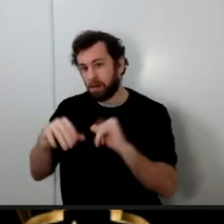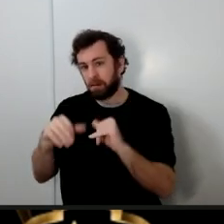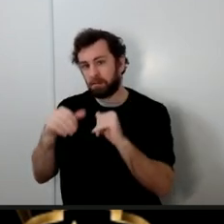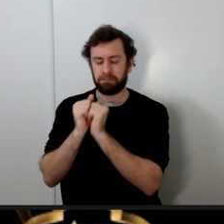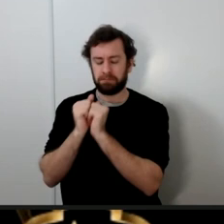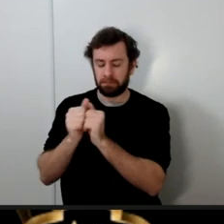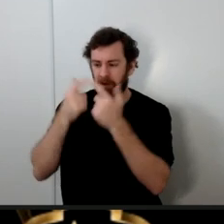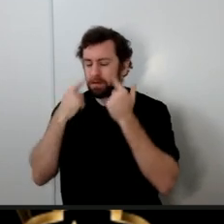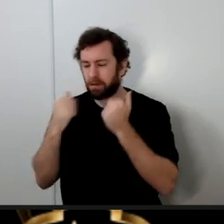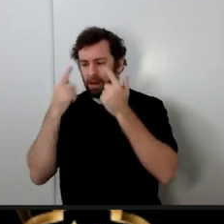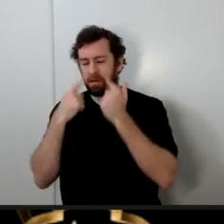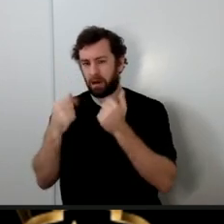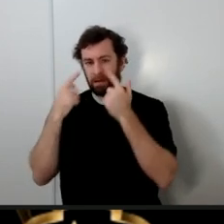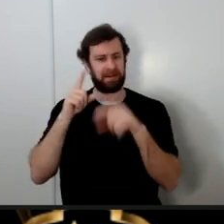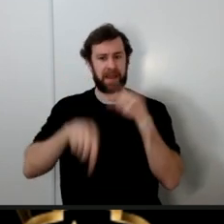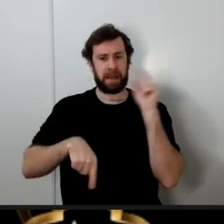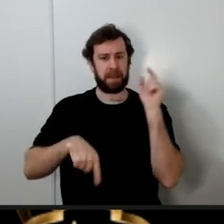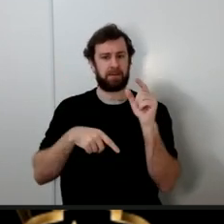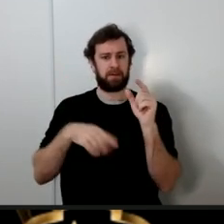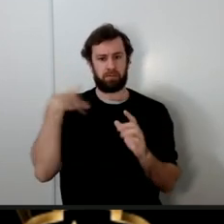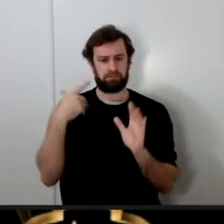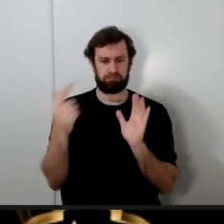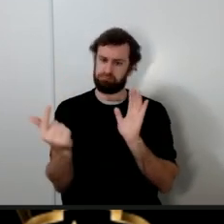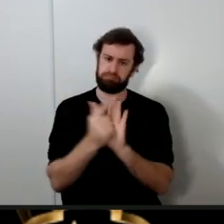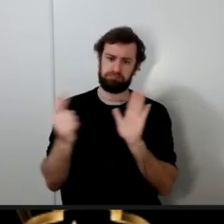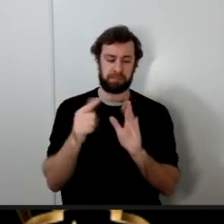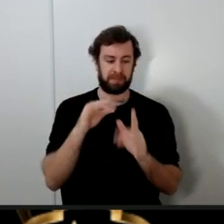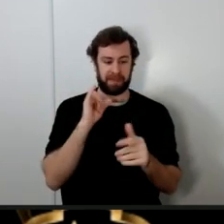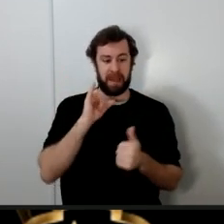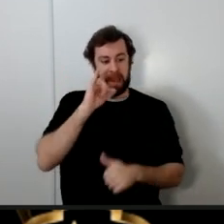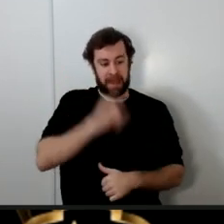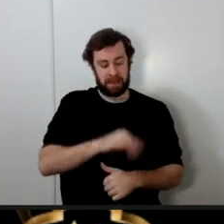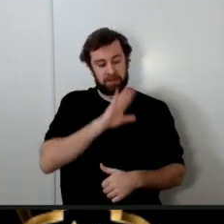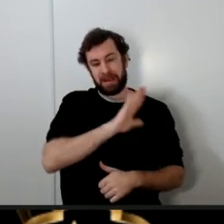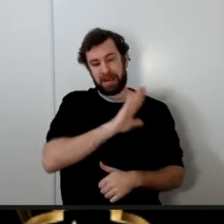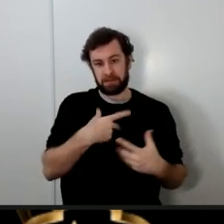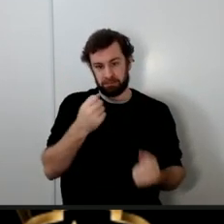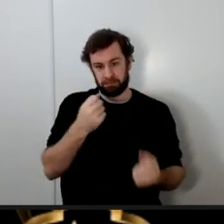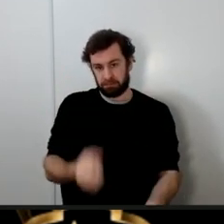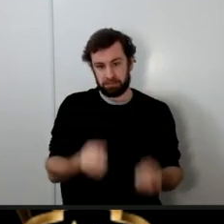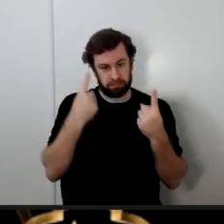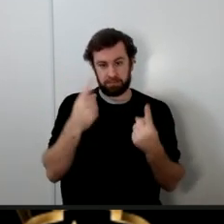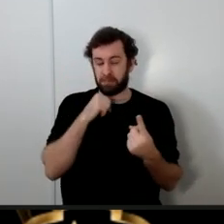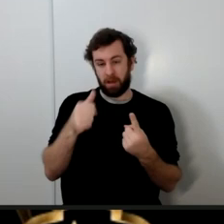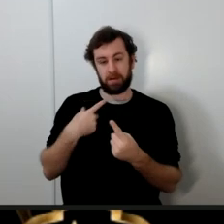can't do that it's haram that was his understanding of course this is not the sunnah of the prophet